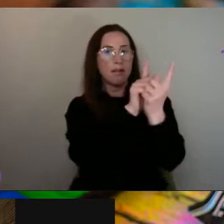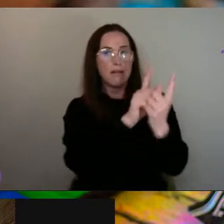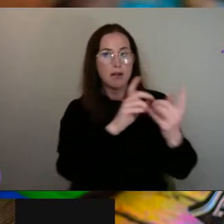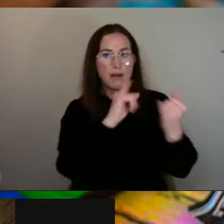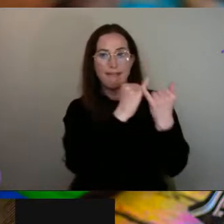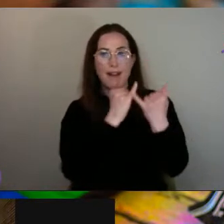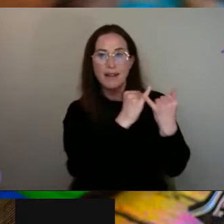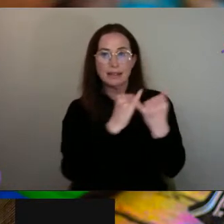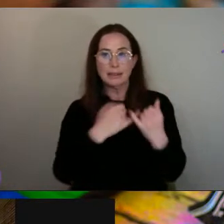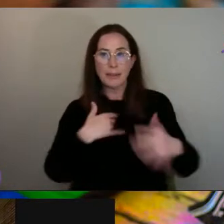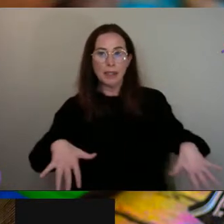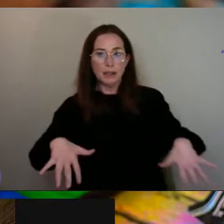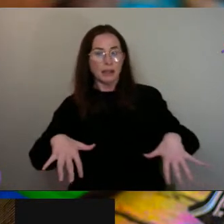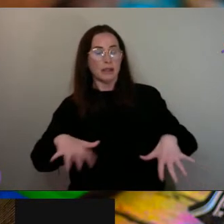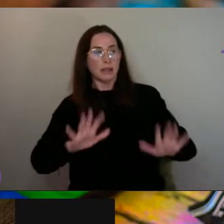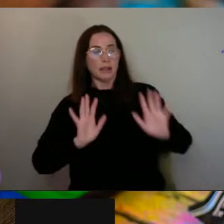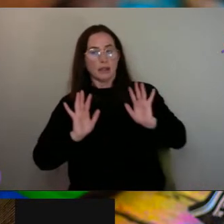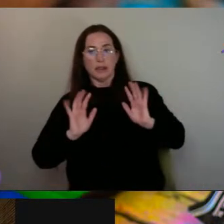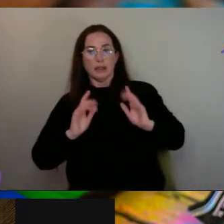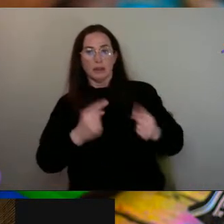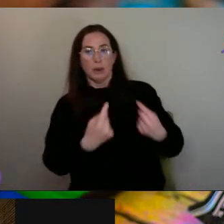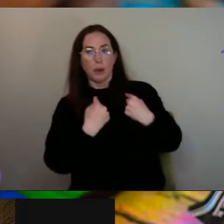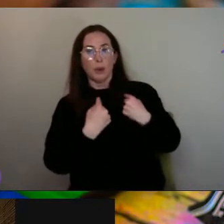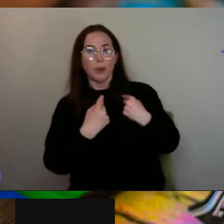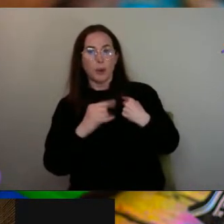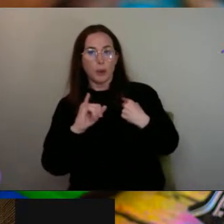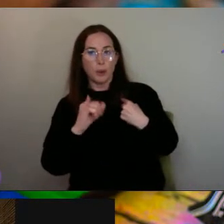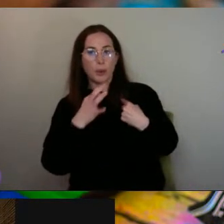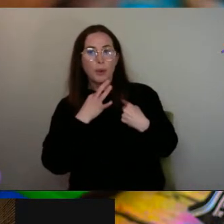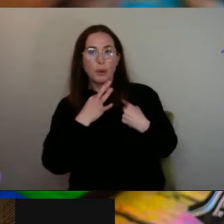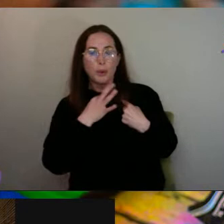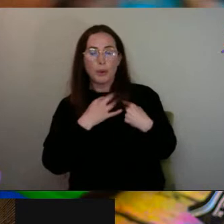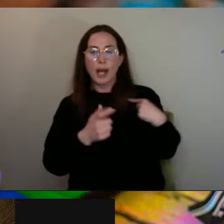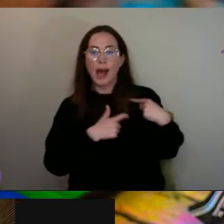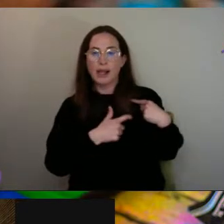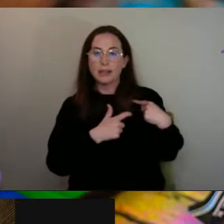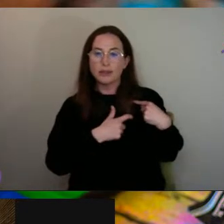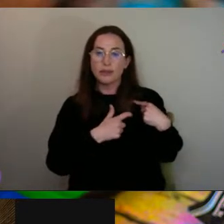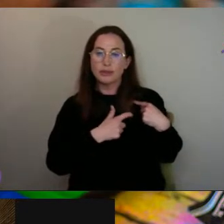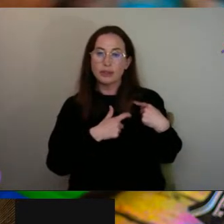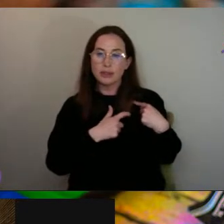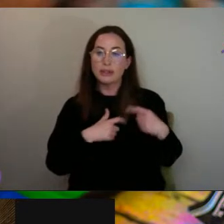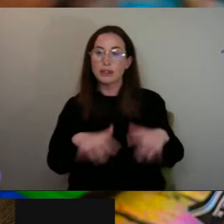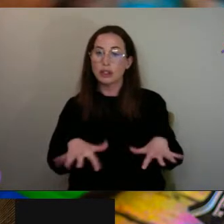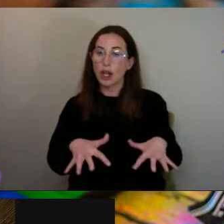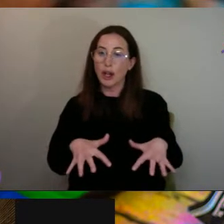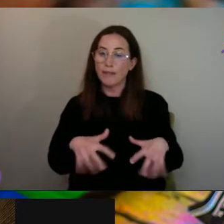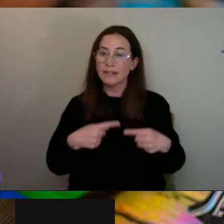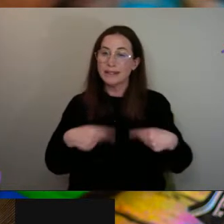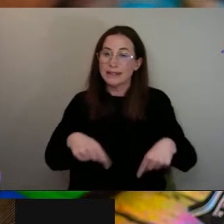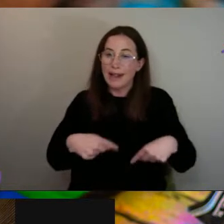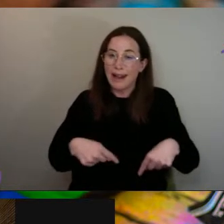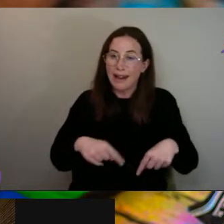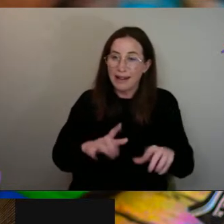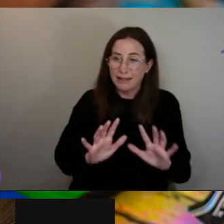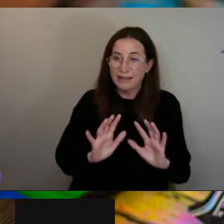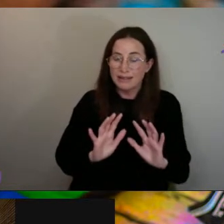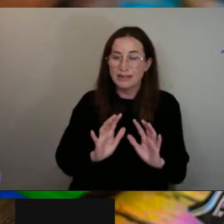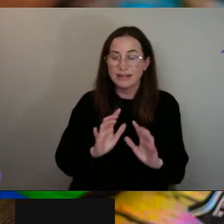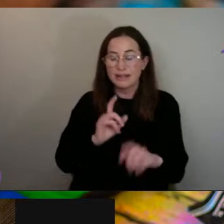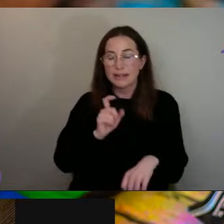always kind of make me feel threatened or anxious and nervous and scared even at times. So